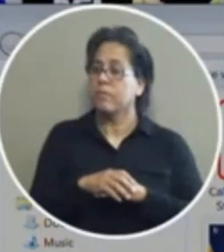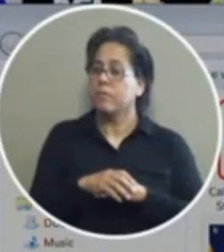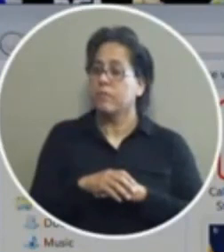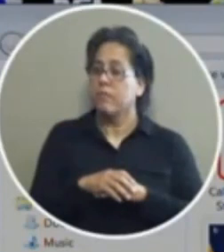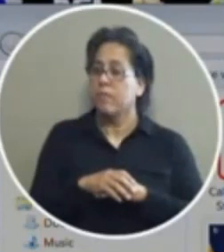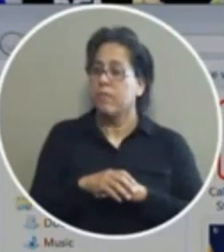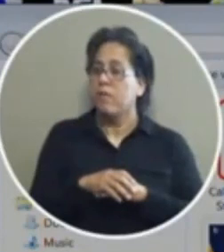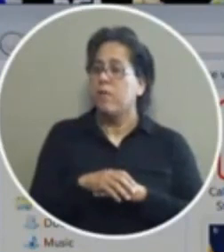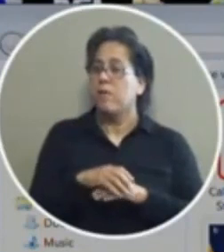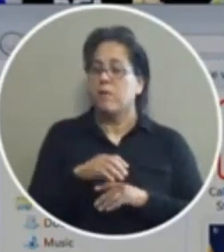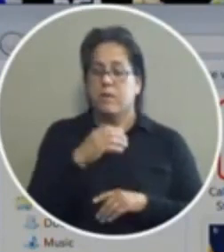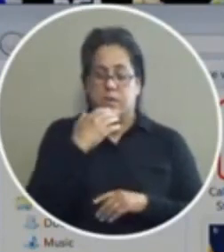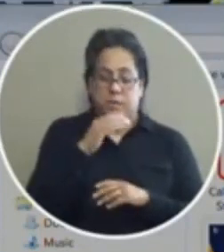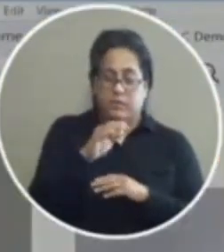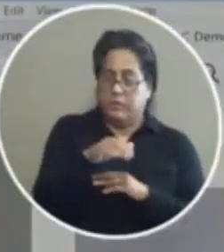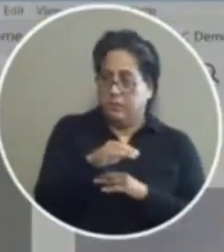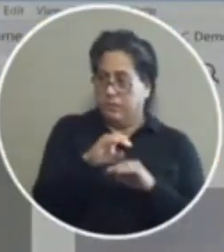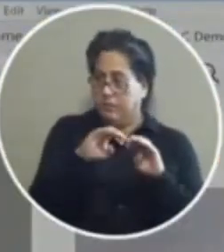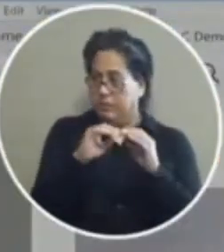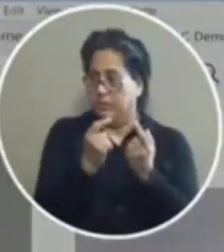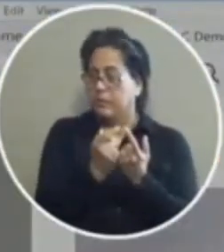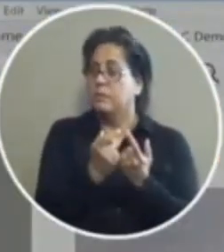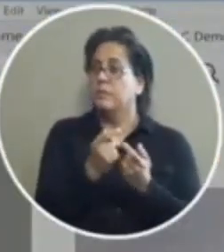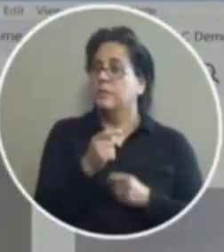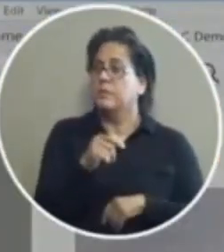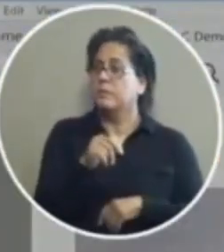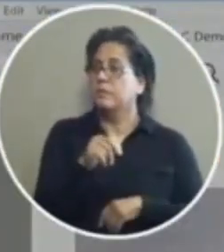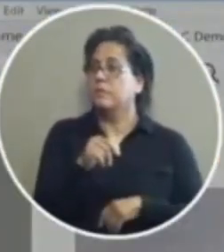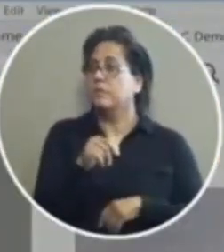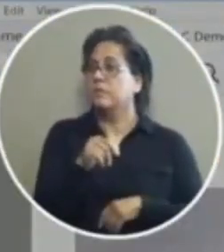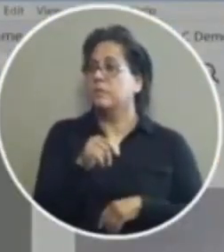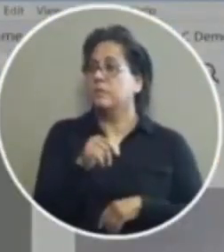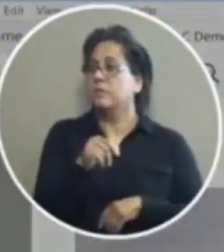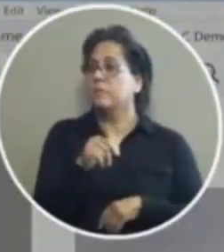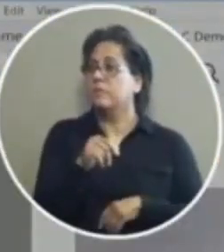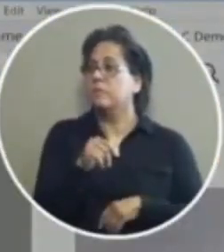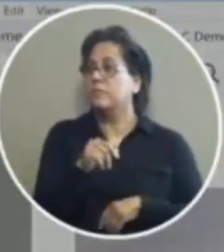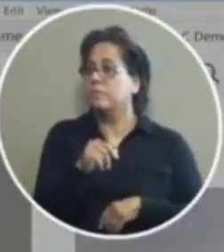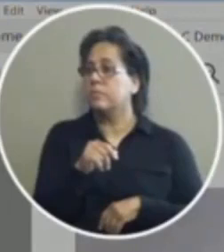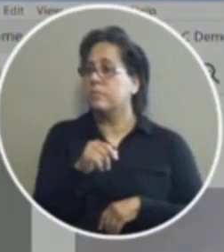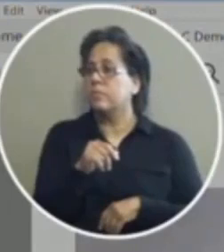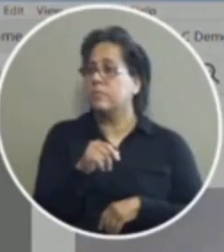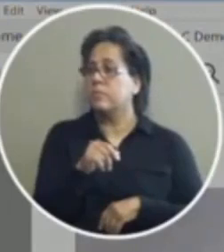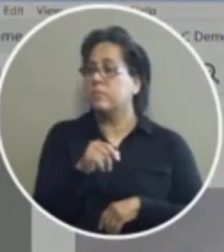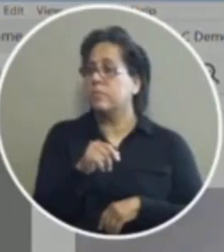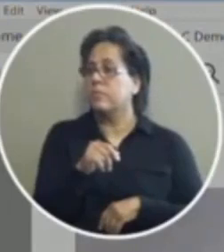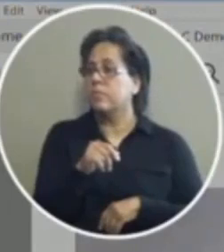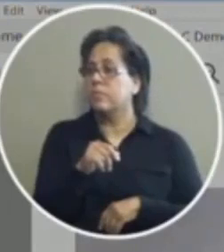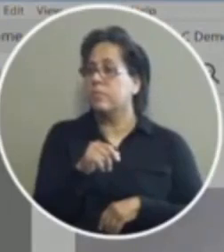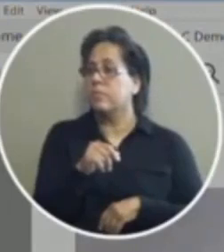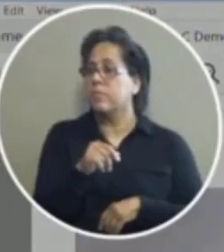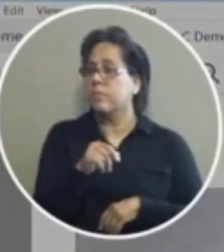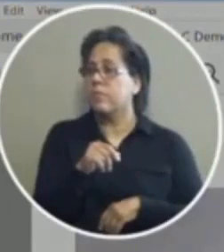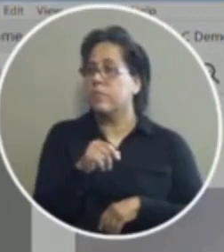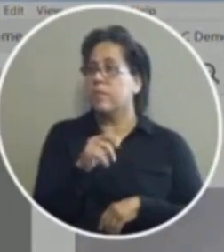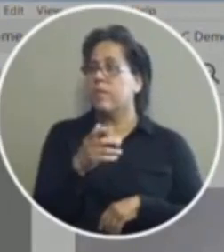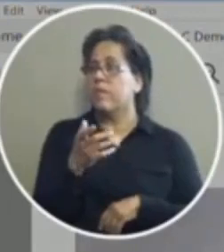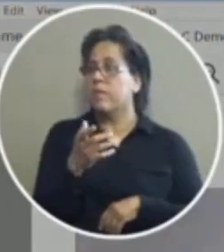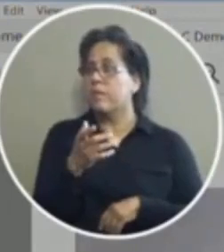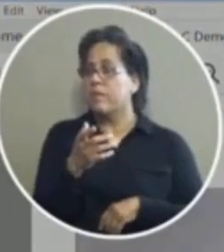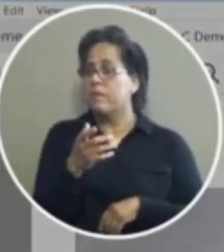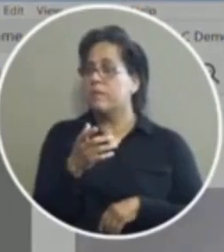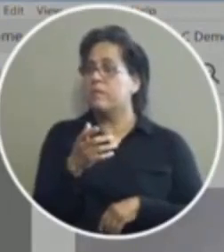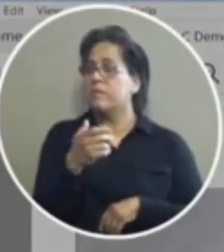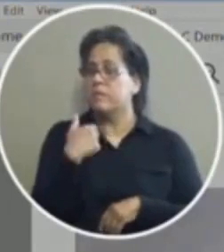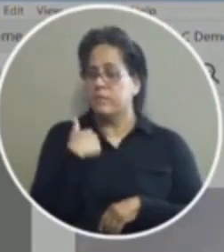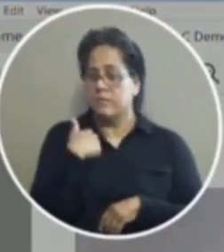presentation good afternoon council mayor and all of those joining us um i can't see